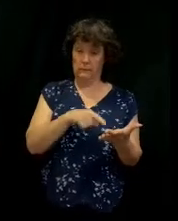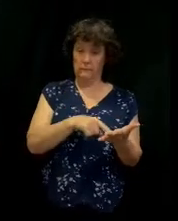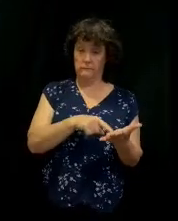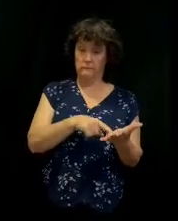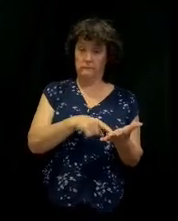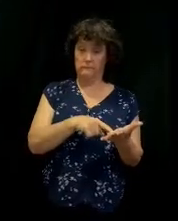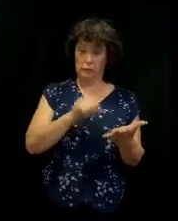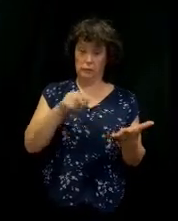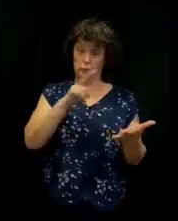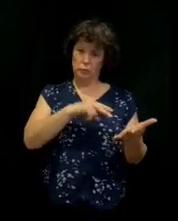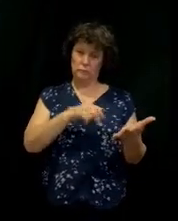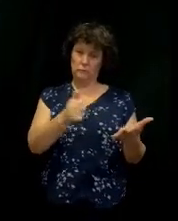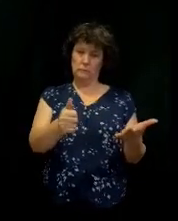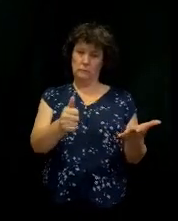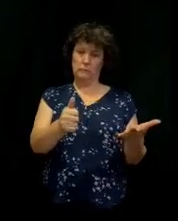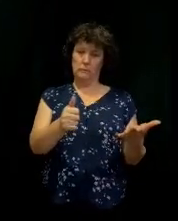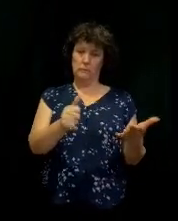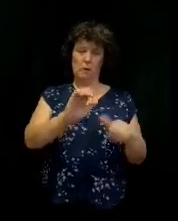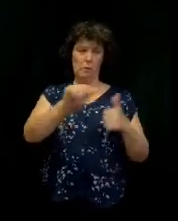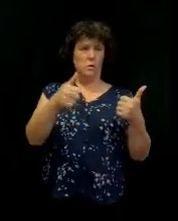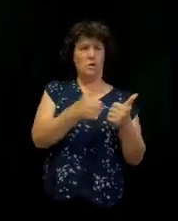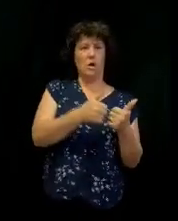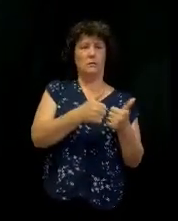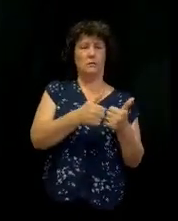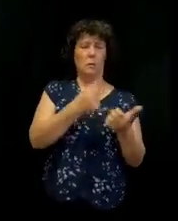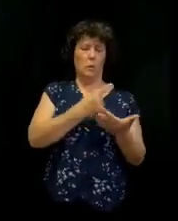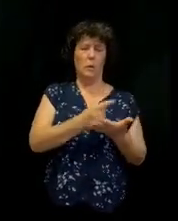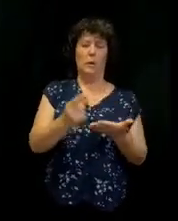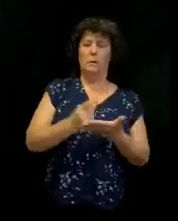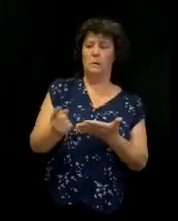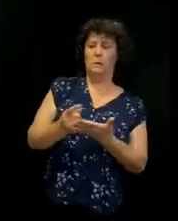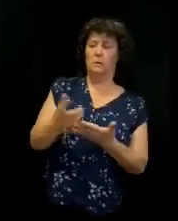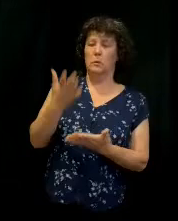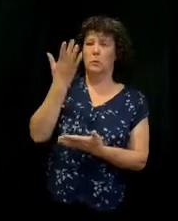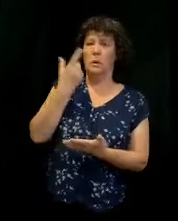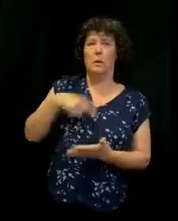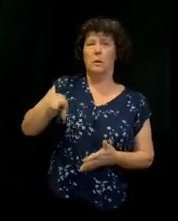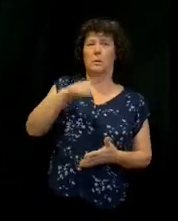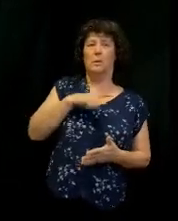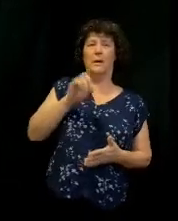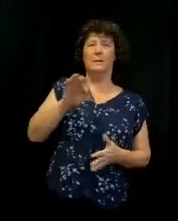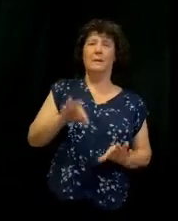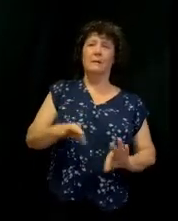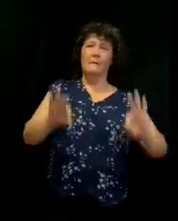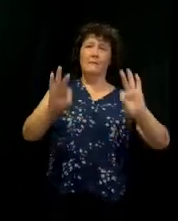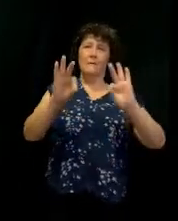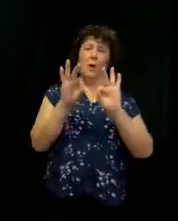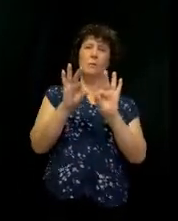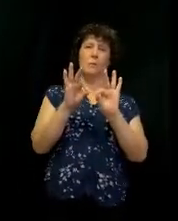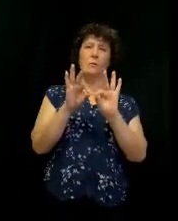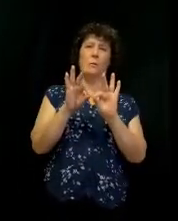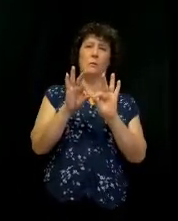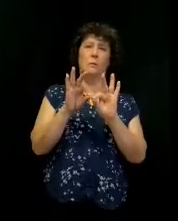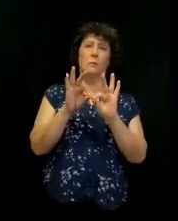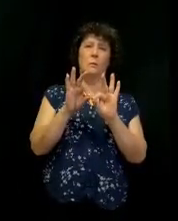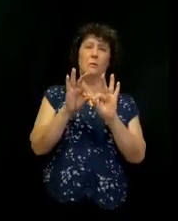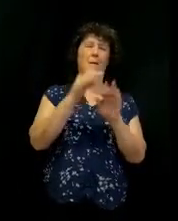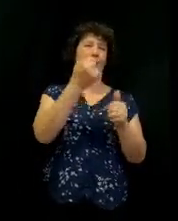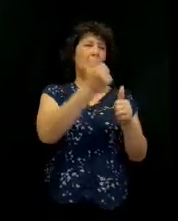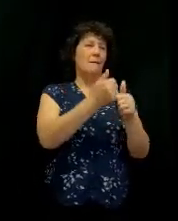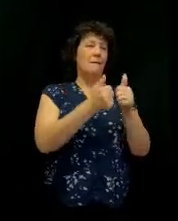But listen, we get challenged with this every week. That's why you and I, listen, you need to value. I need to value. We need to value one another.